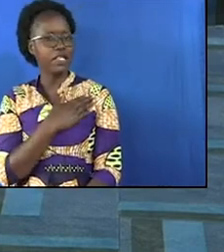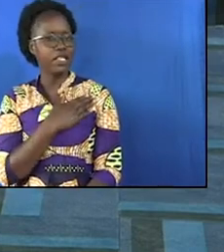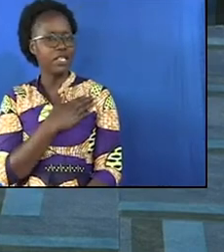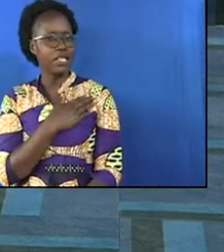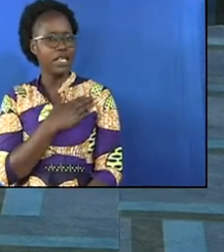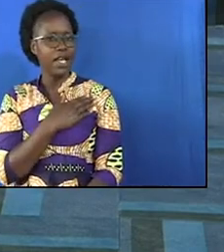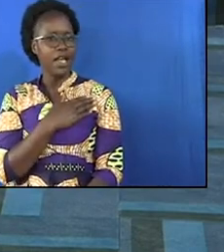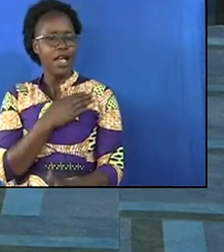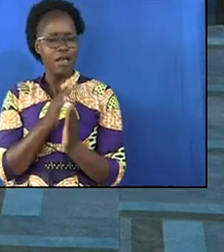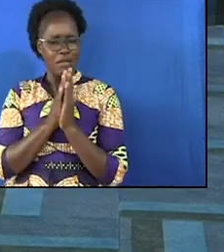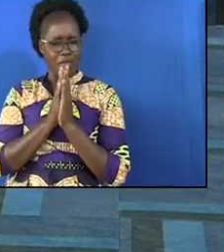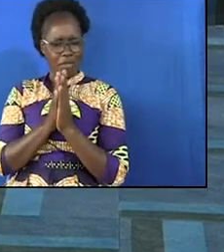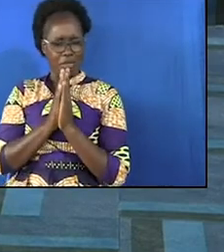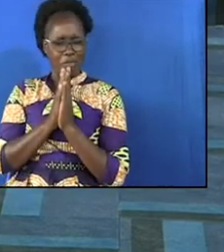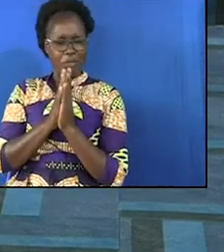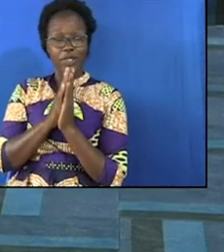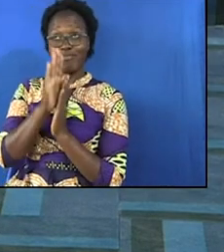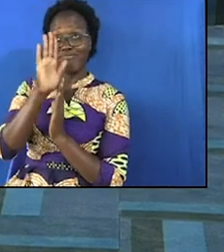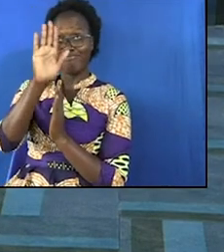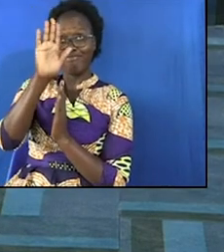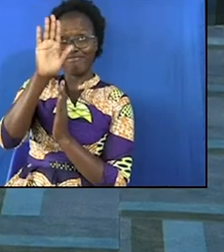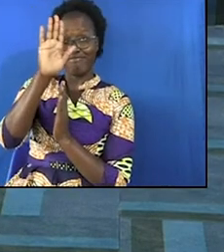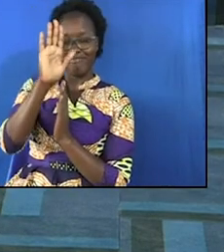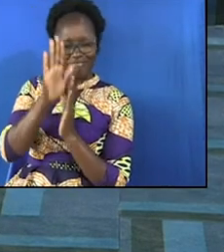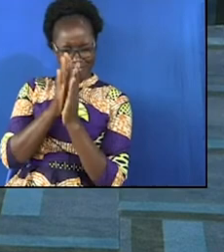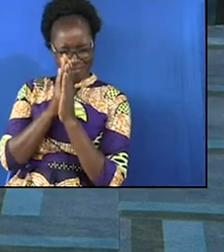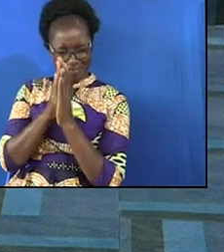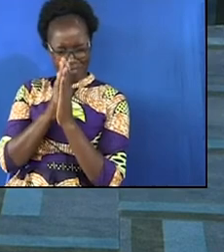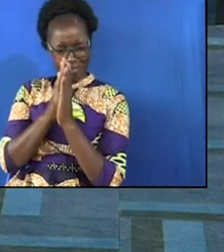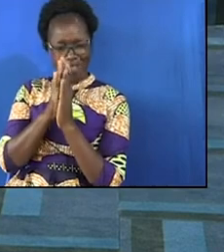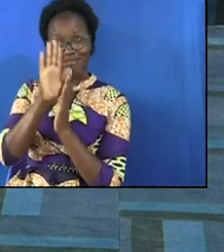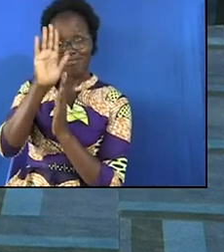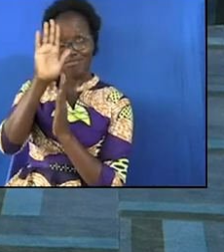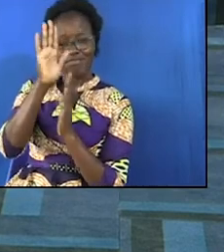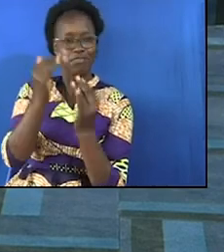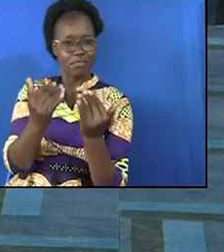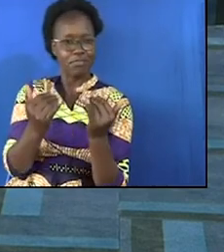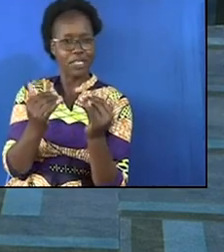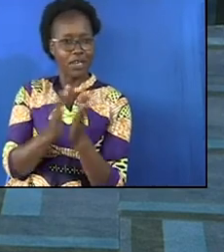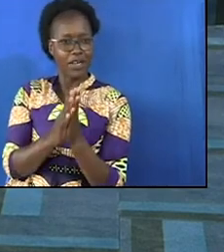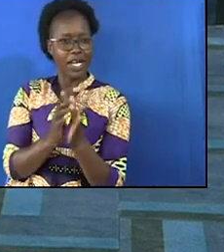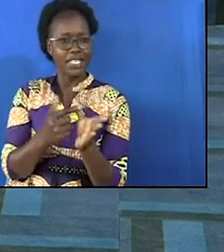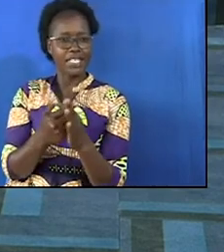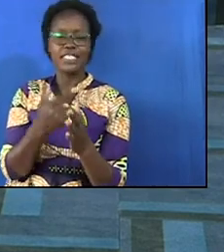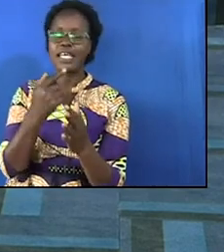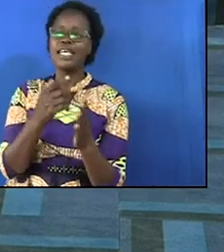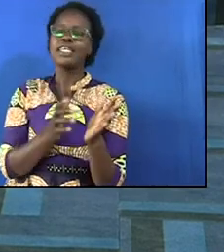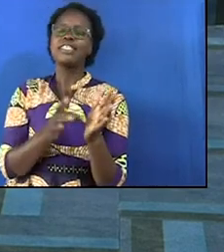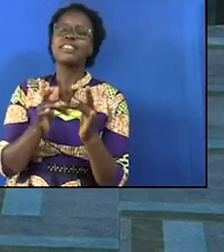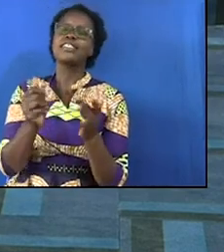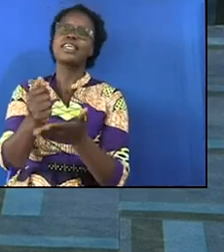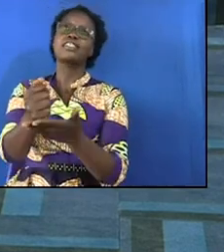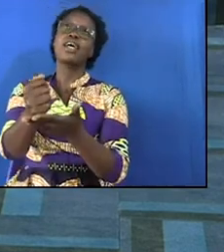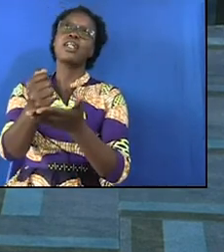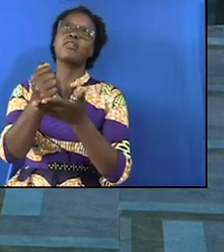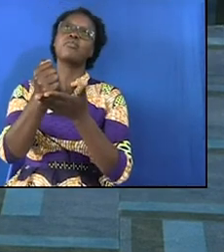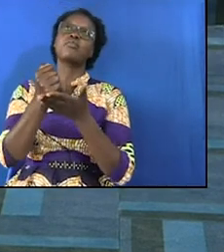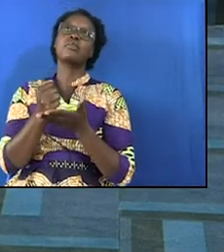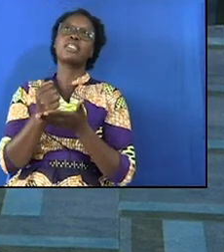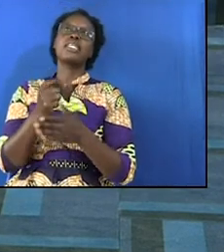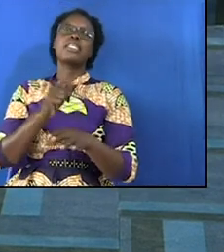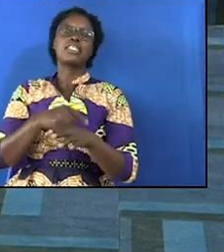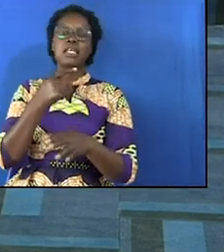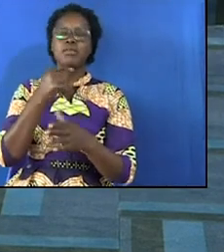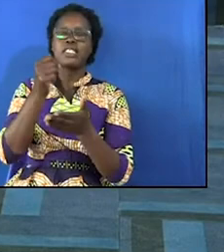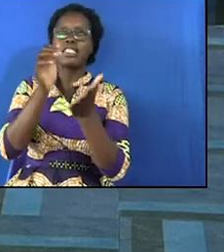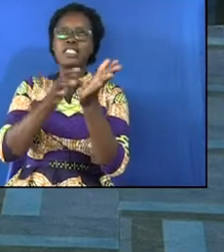cry to God you have not been worshipping cry to God now and then he says Jesus help me when he says